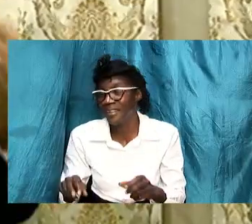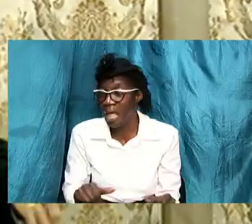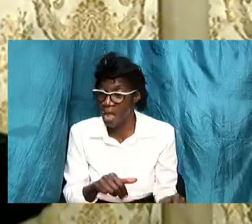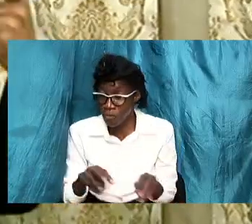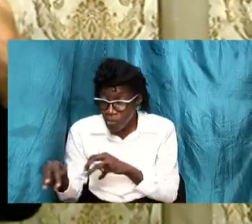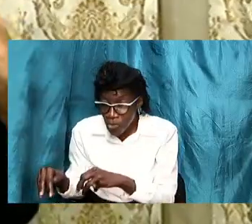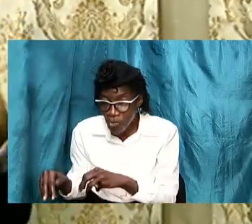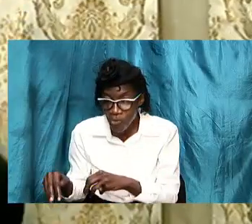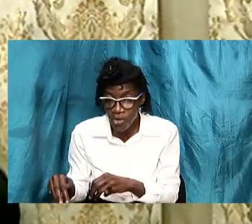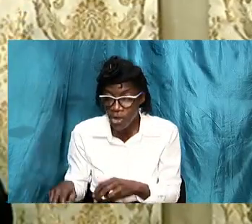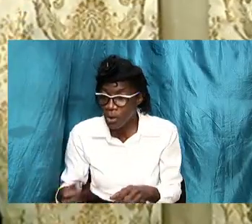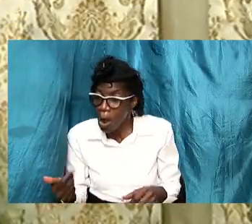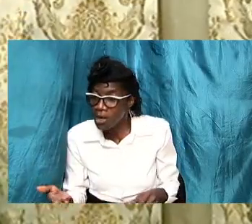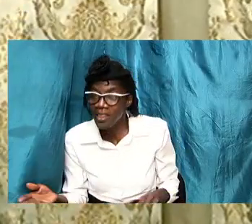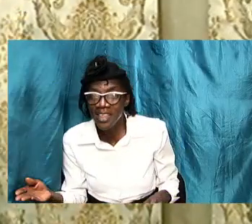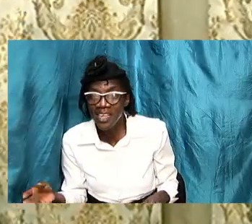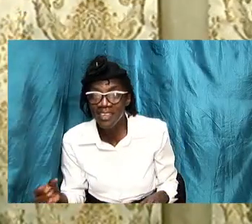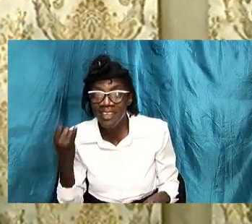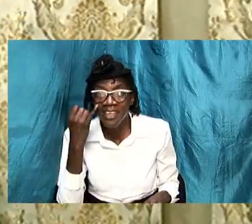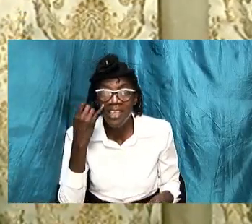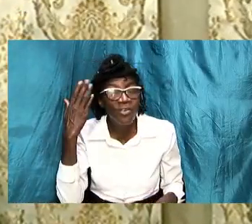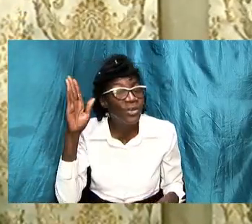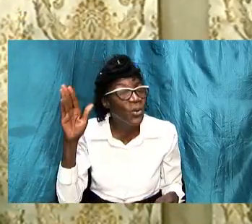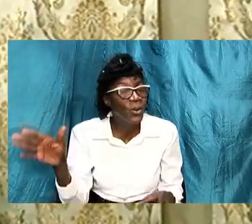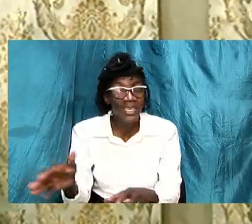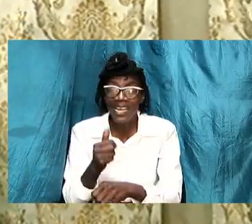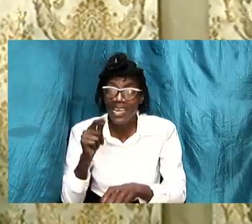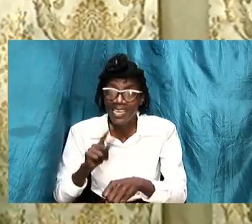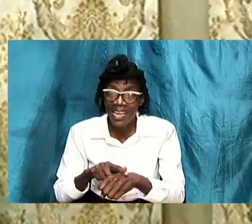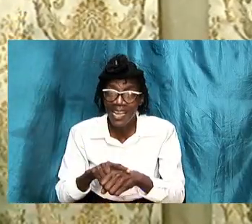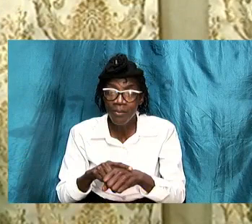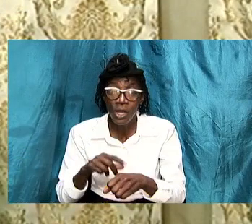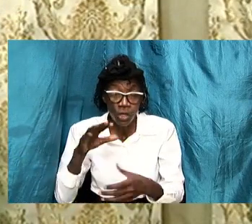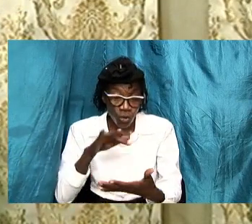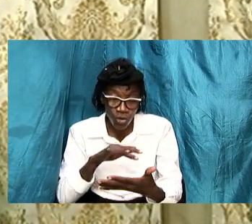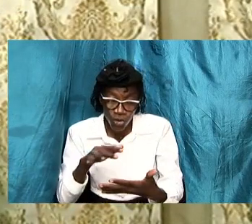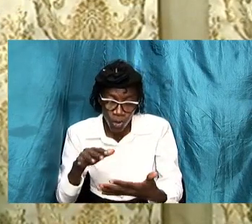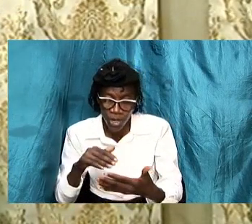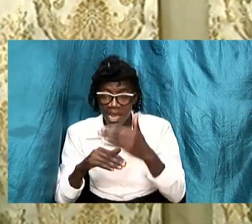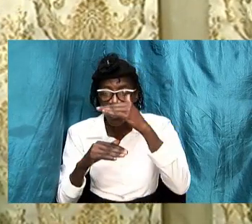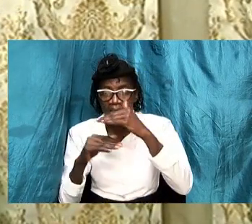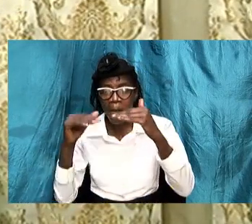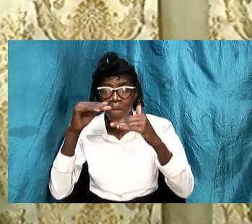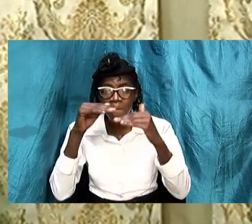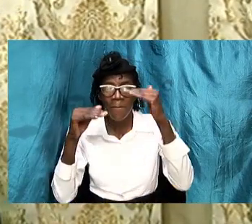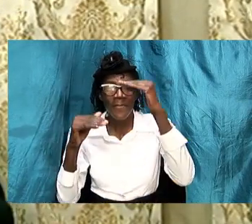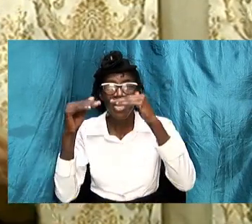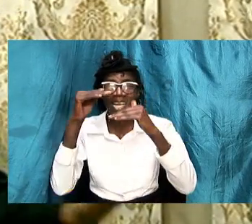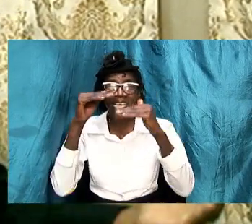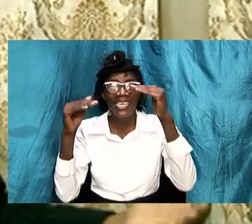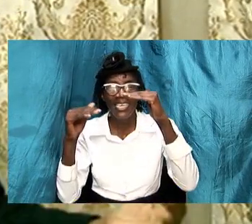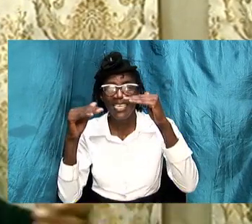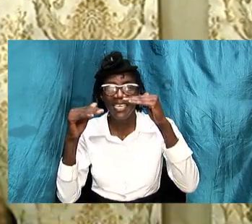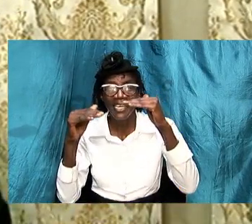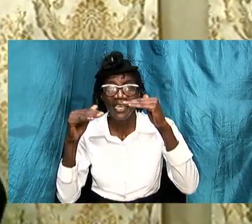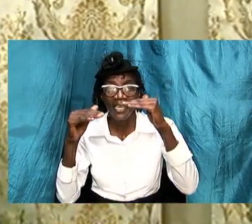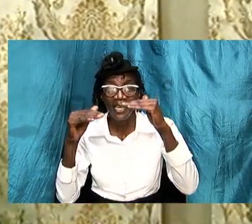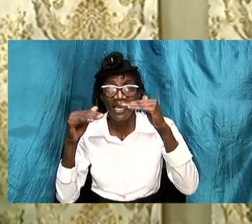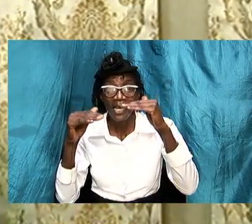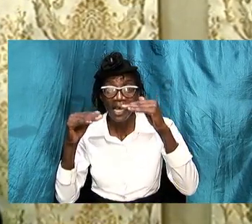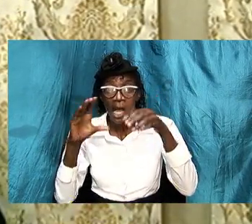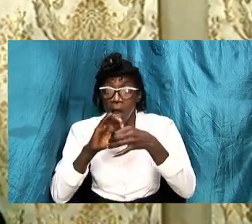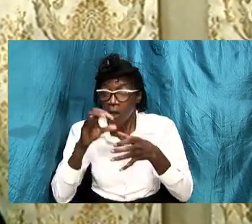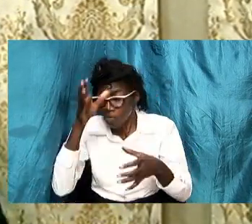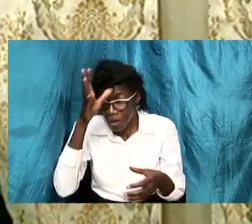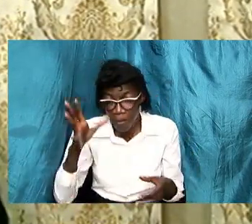if we don't take time out to study the the build up the construct the anatomy of a